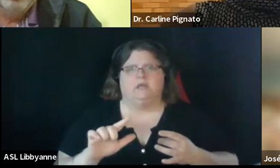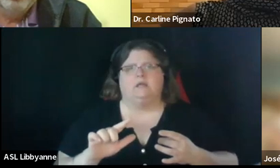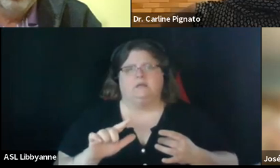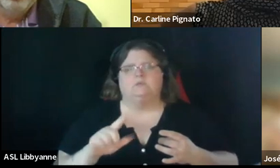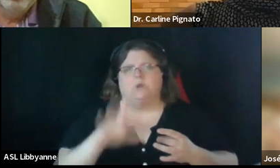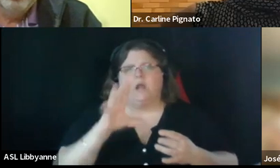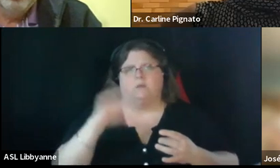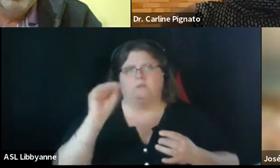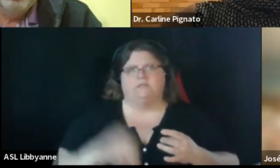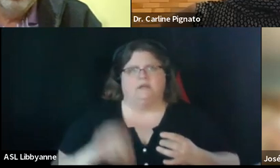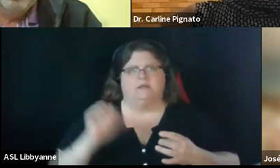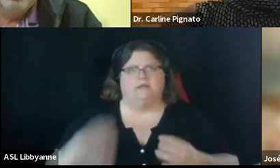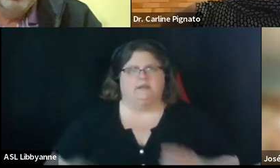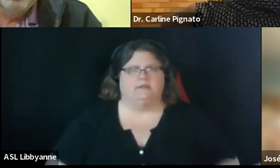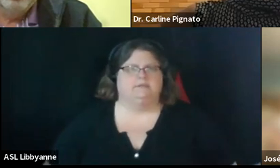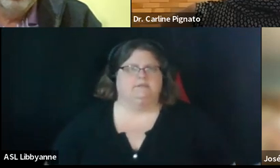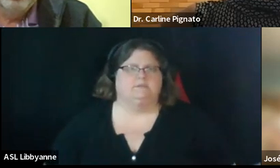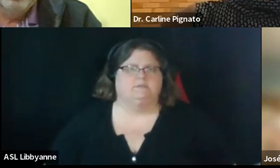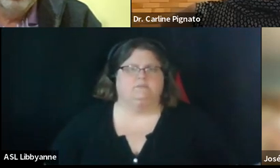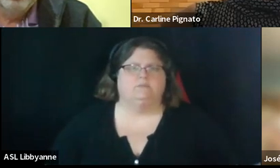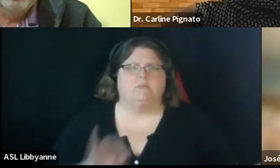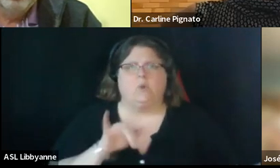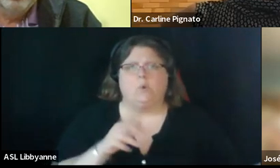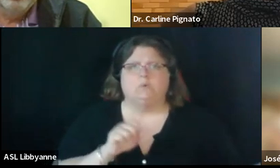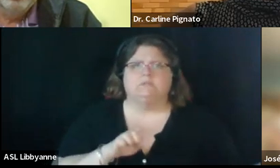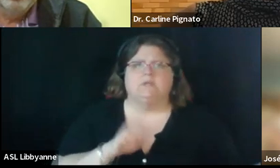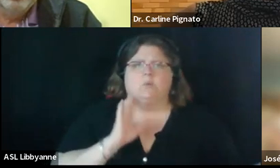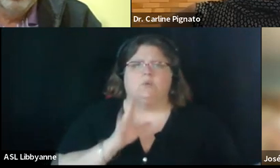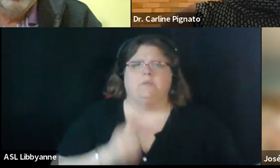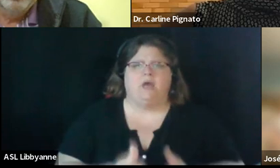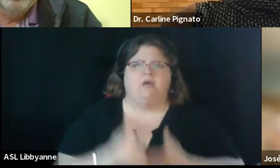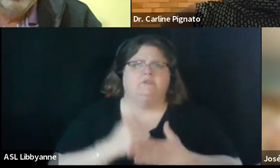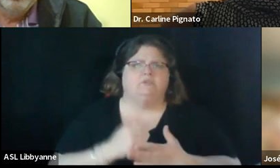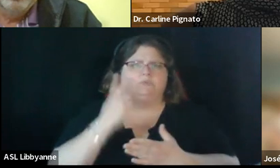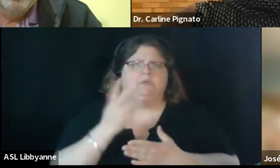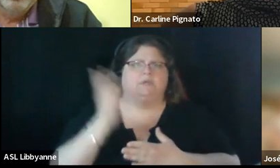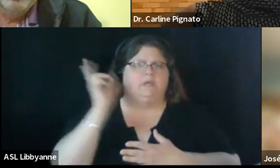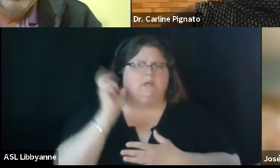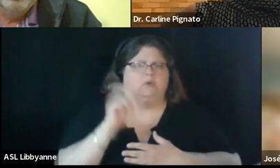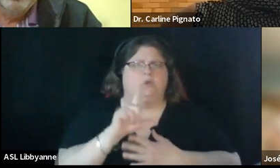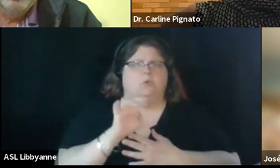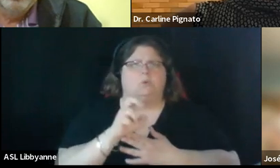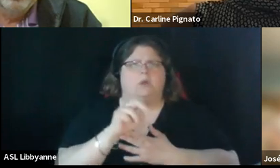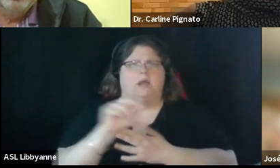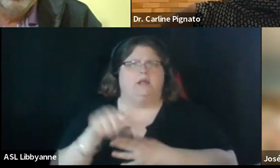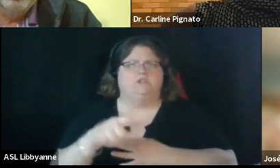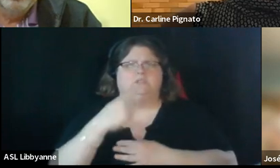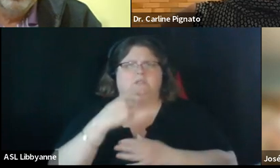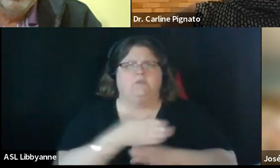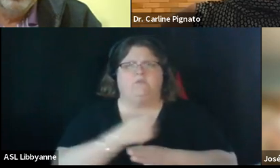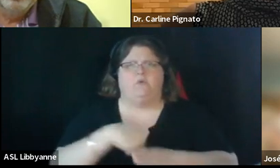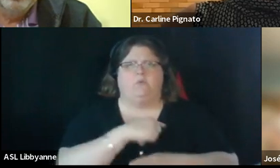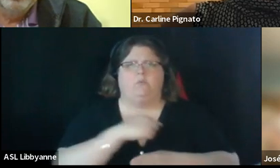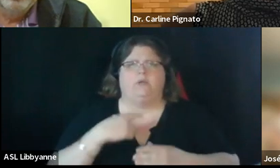i think i uh jose says it might be helpful to hear what lorena stated before we went live oh i what did you